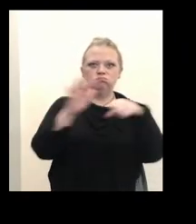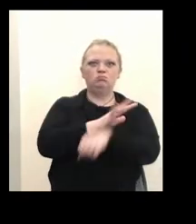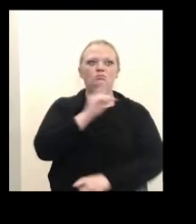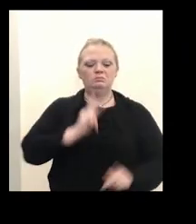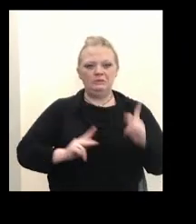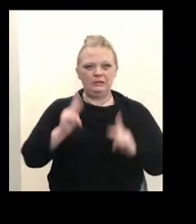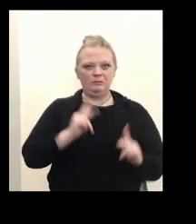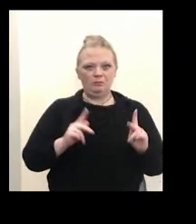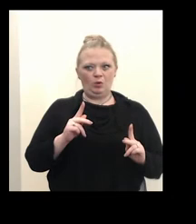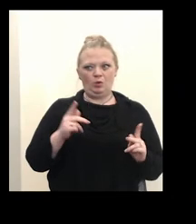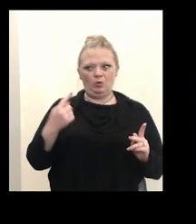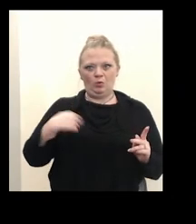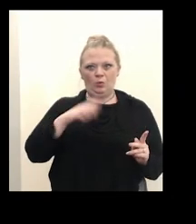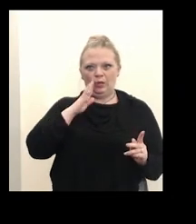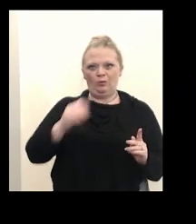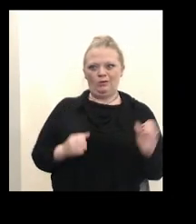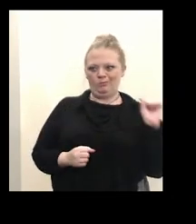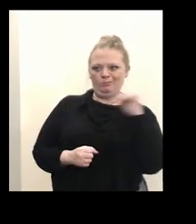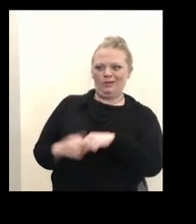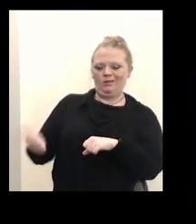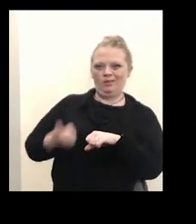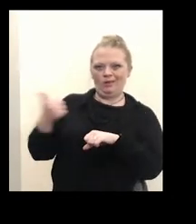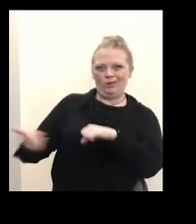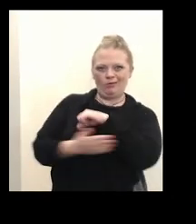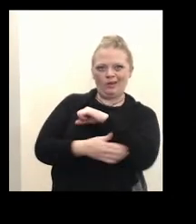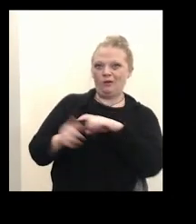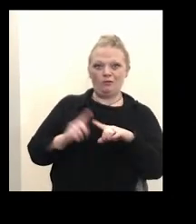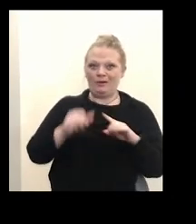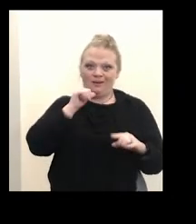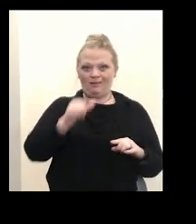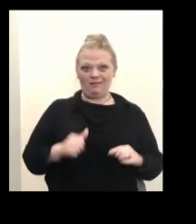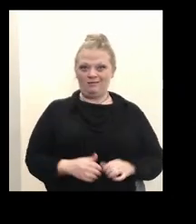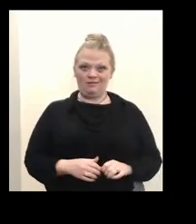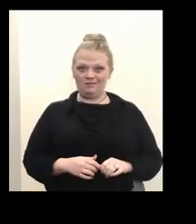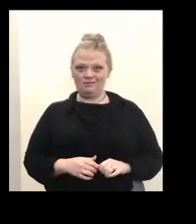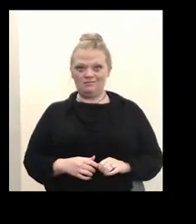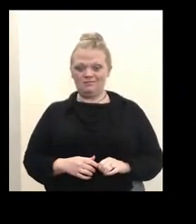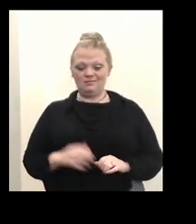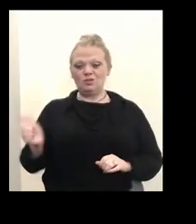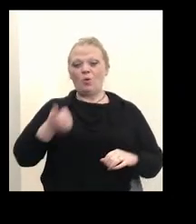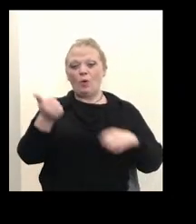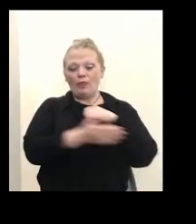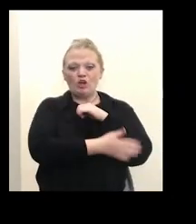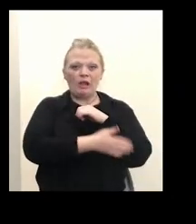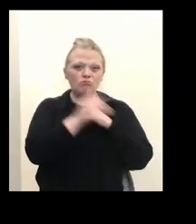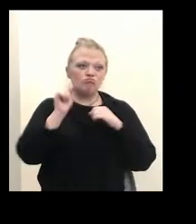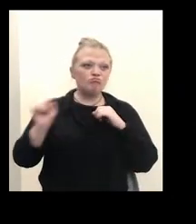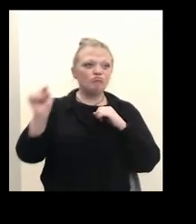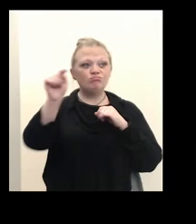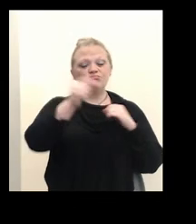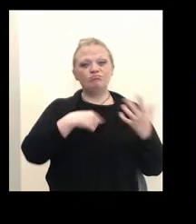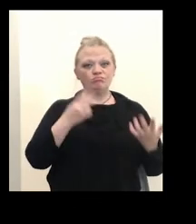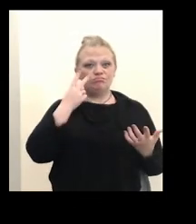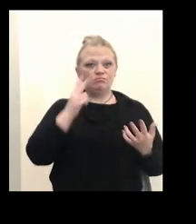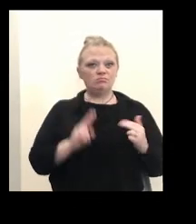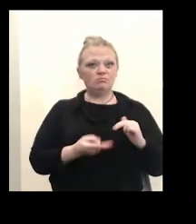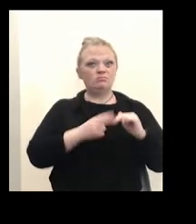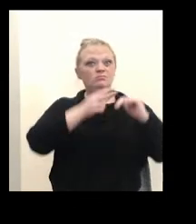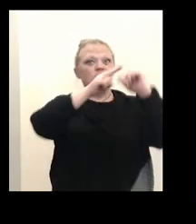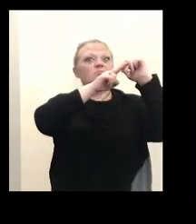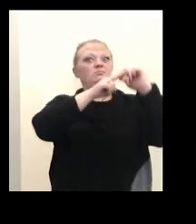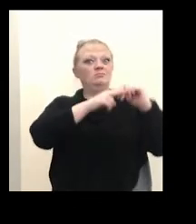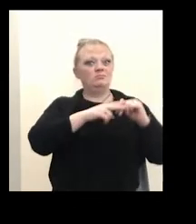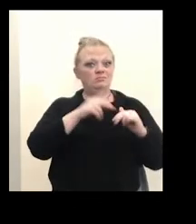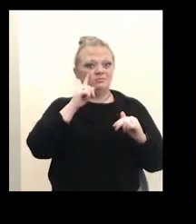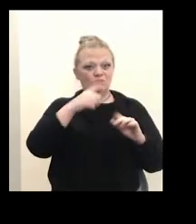but it's not. It's actually lower. Other counties and communities across New York State are seeing increases in their positivity